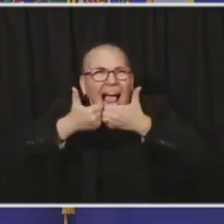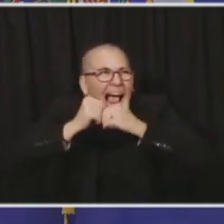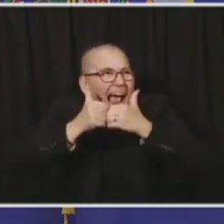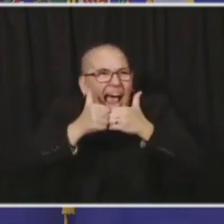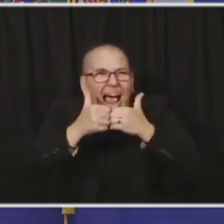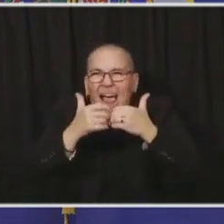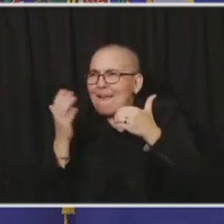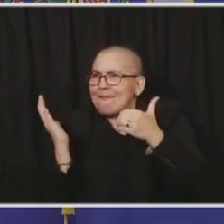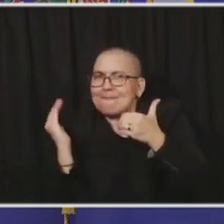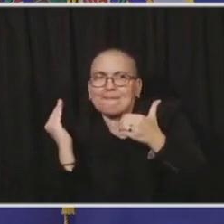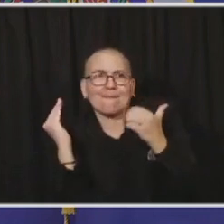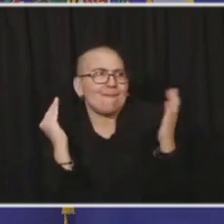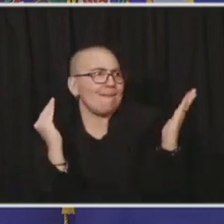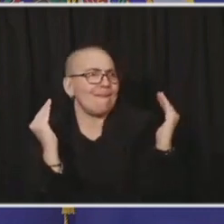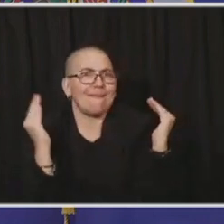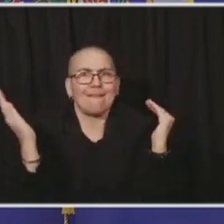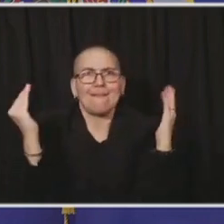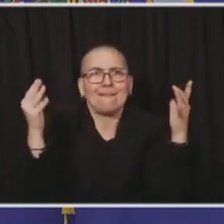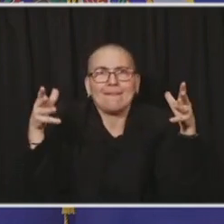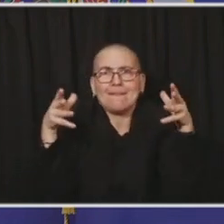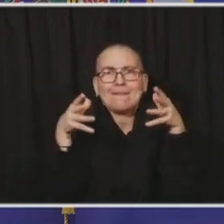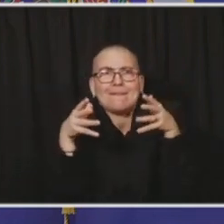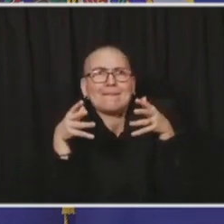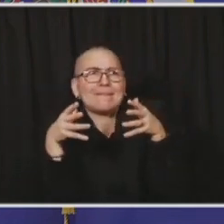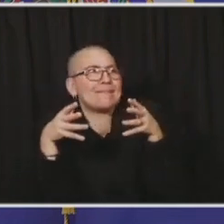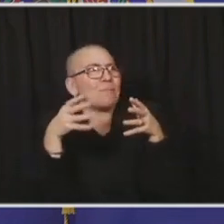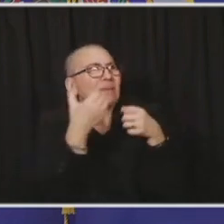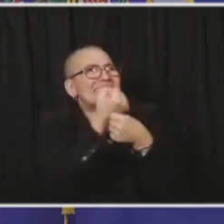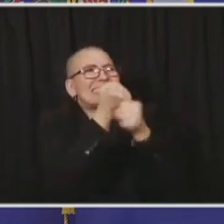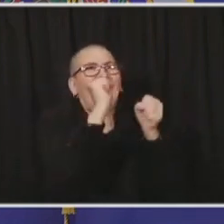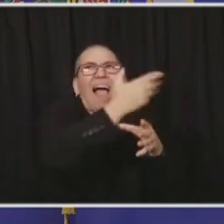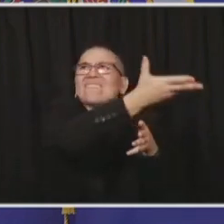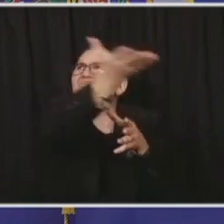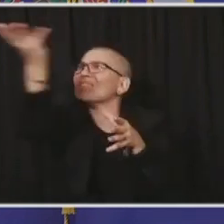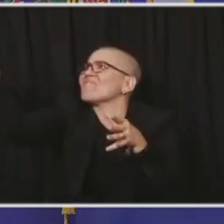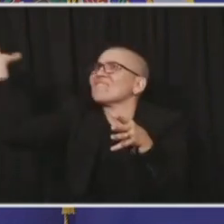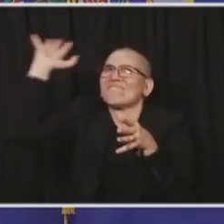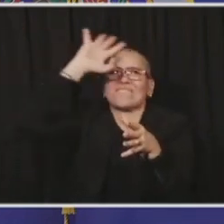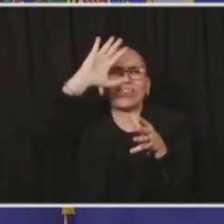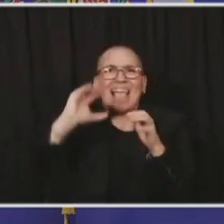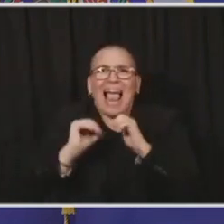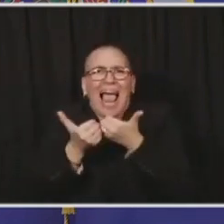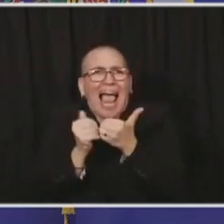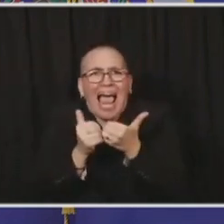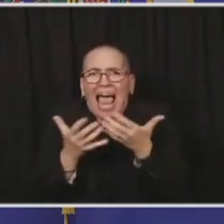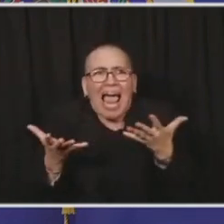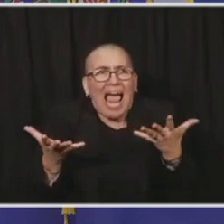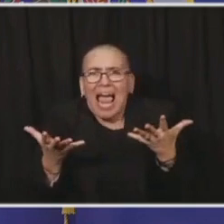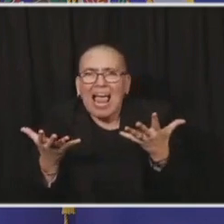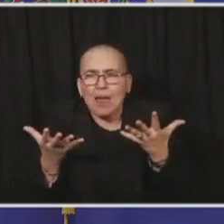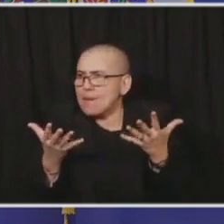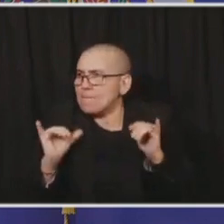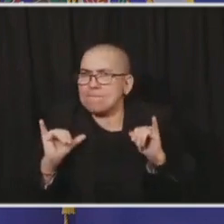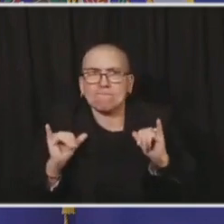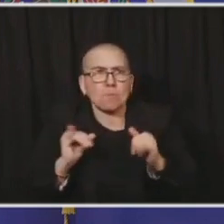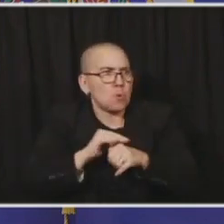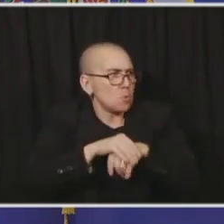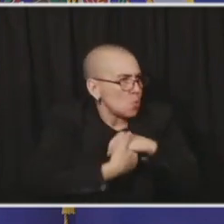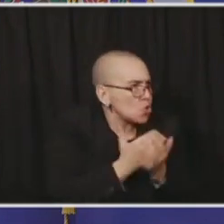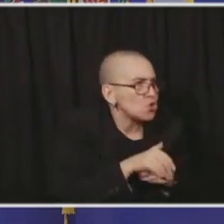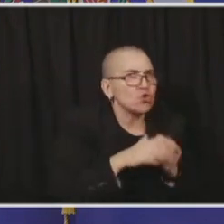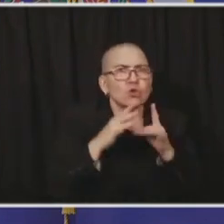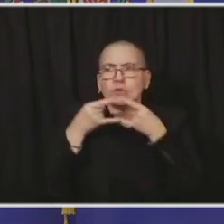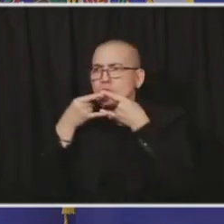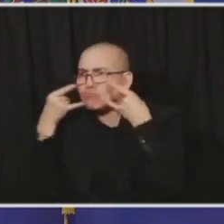through hand washing, masking, social distancing, and the many other initiatives